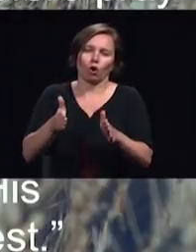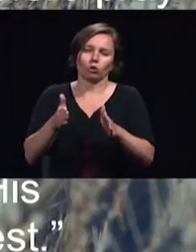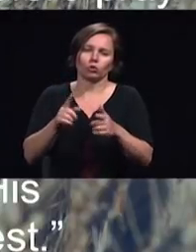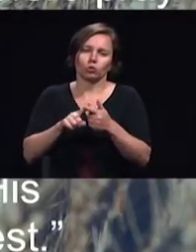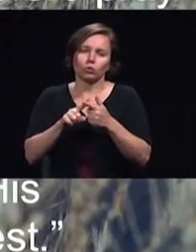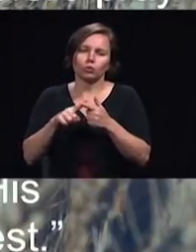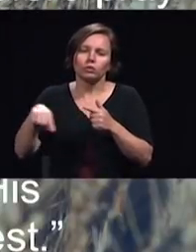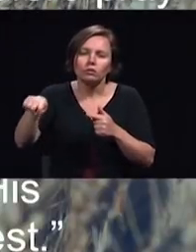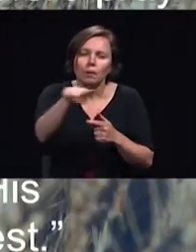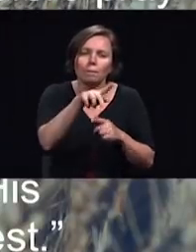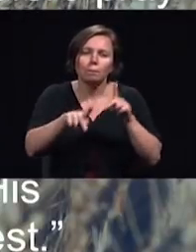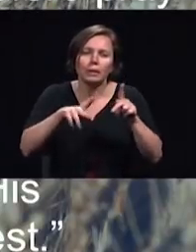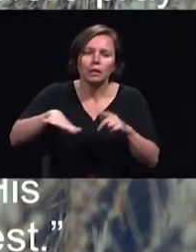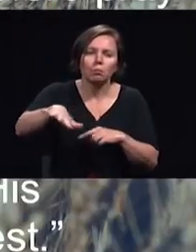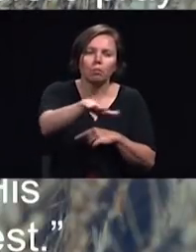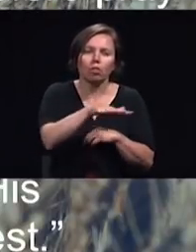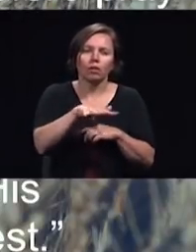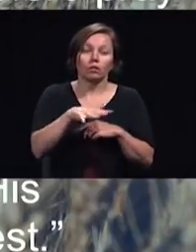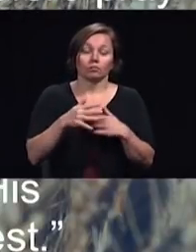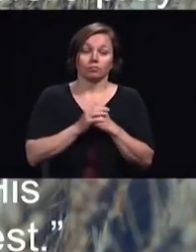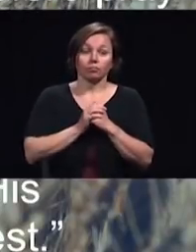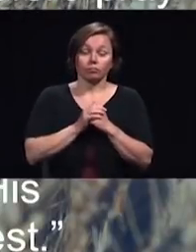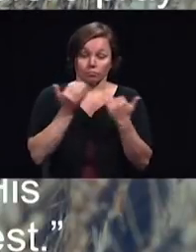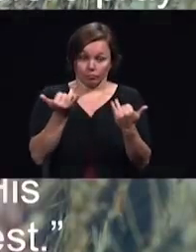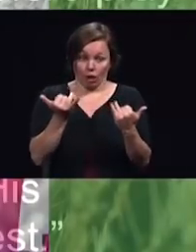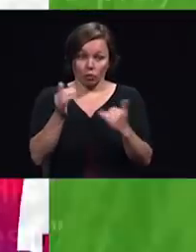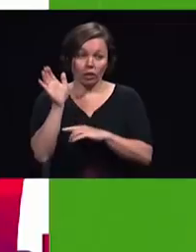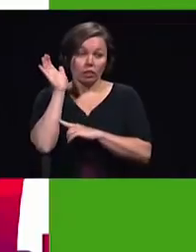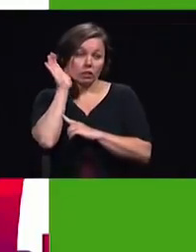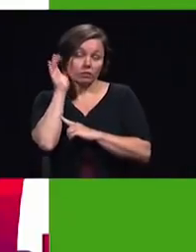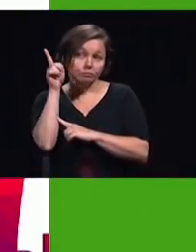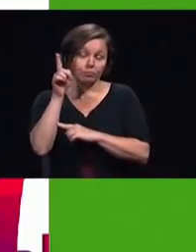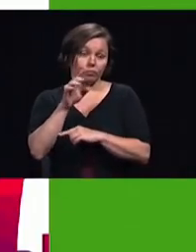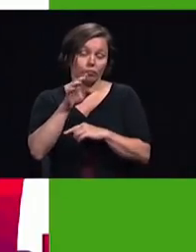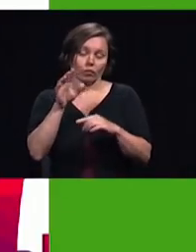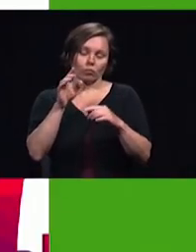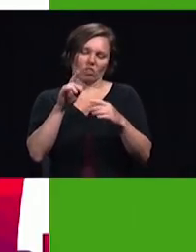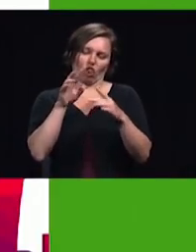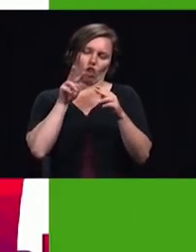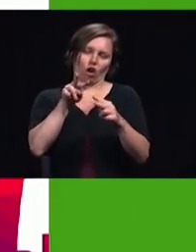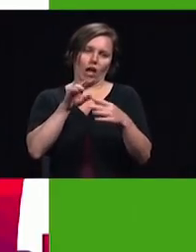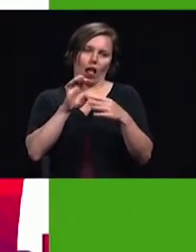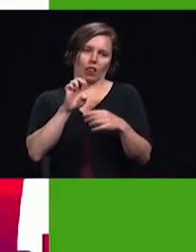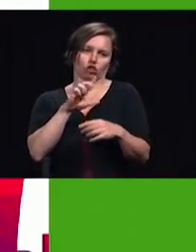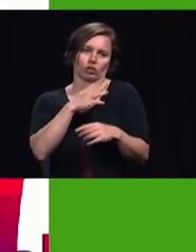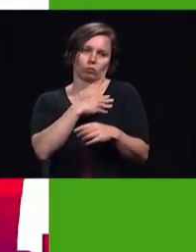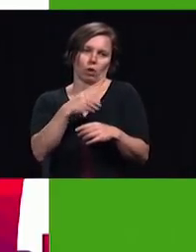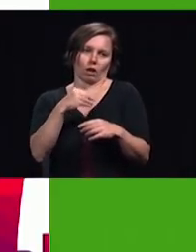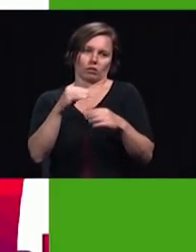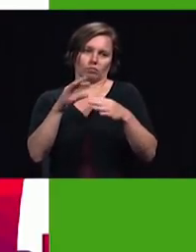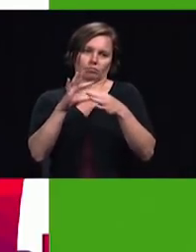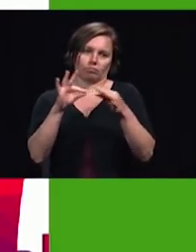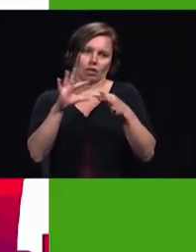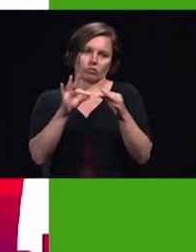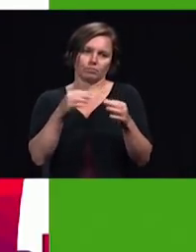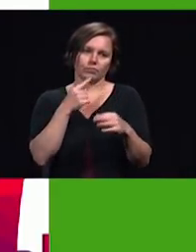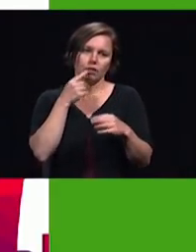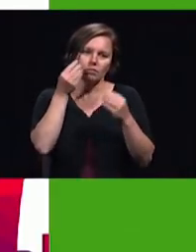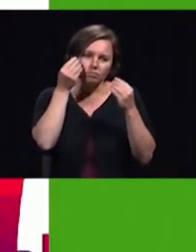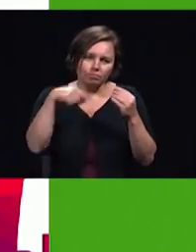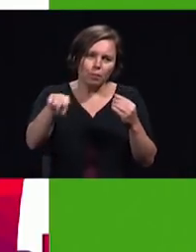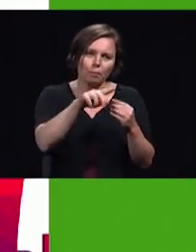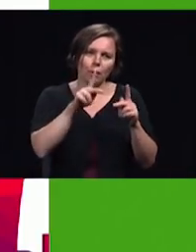now listen to the servant of the Lord the message that I am bidden to bear to our people at this time is work the